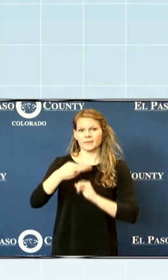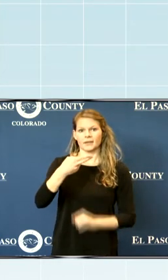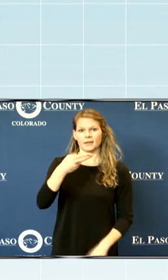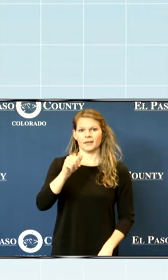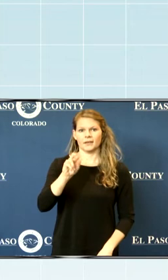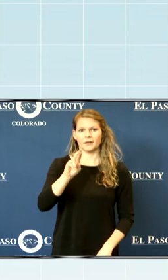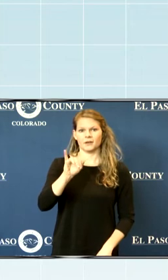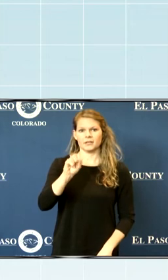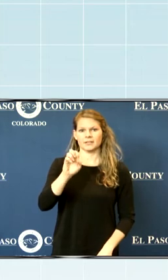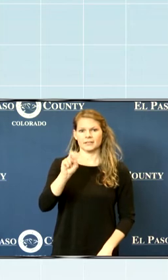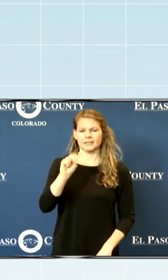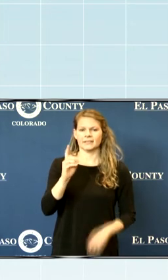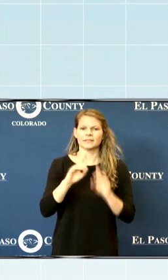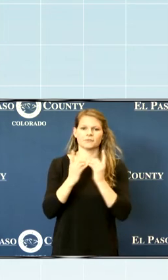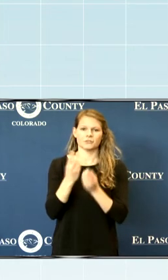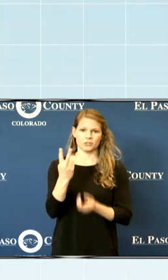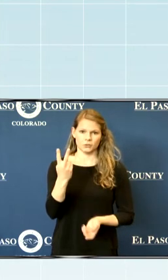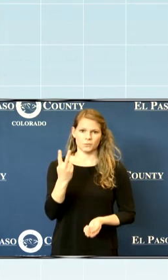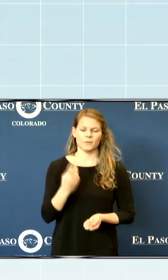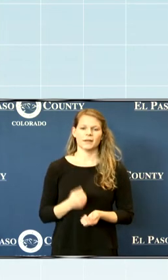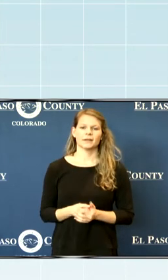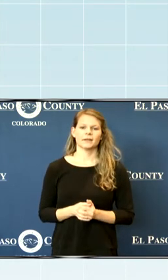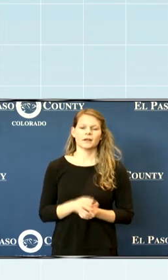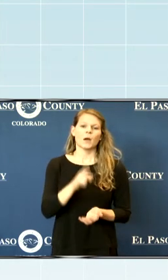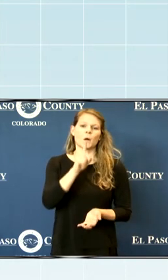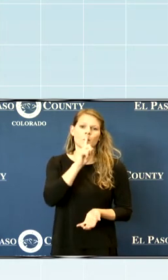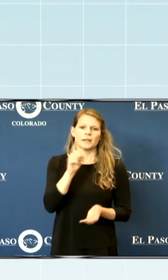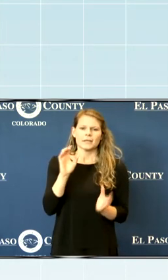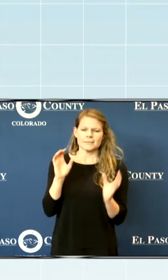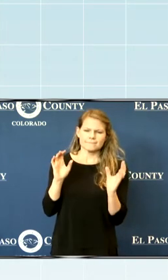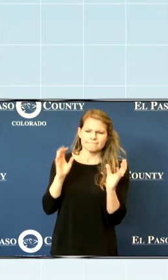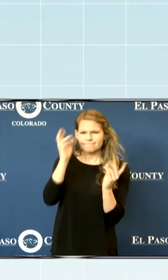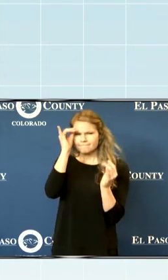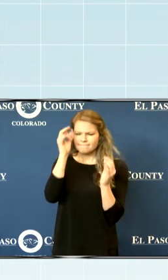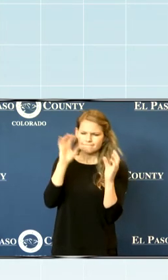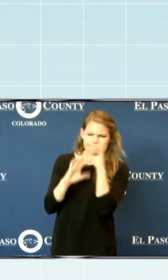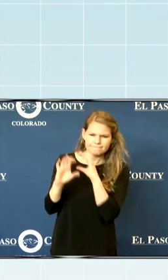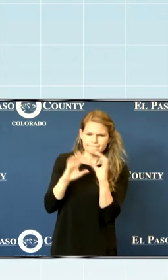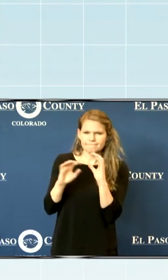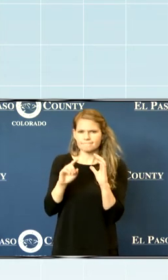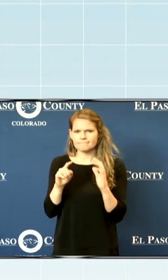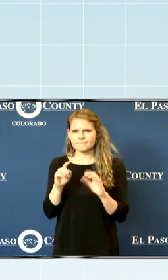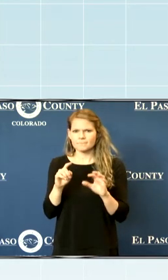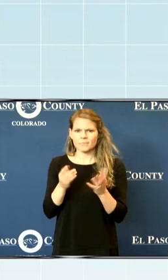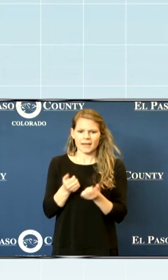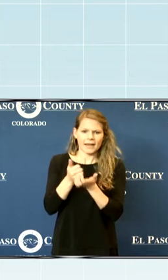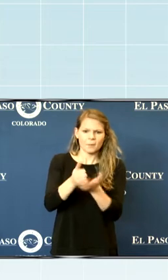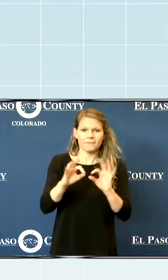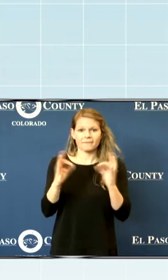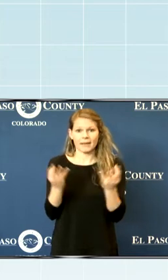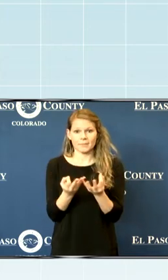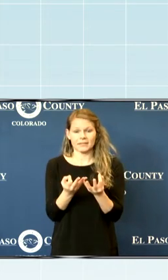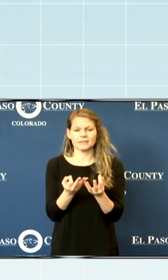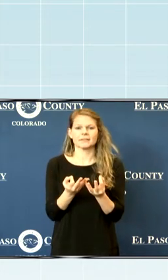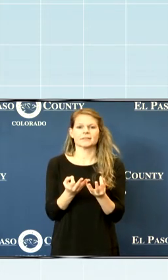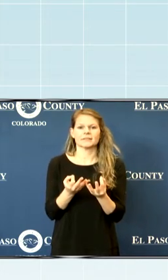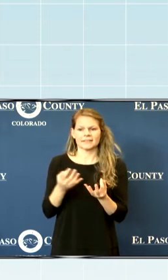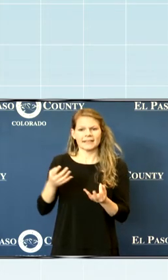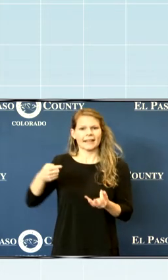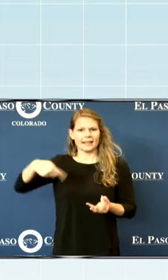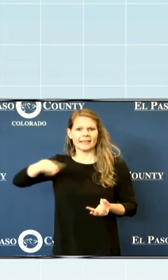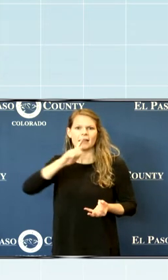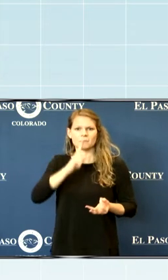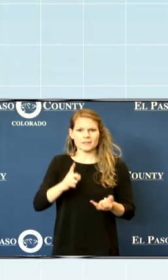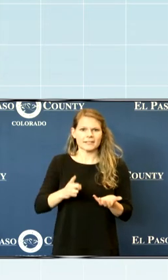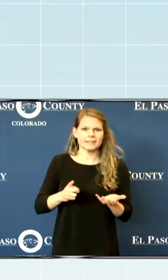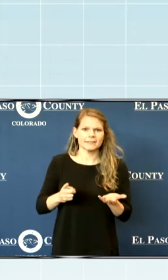D2 to really explore how we could serve families in our community, they stepped up in a